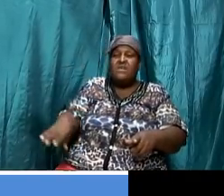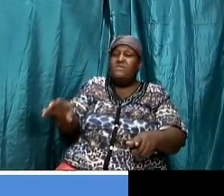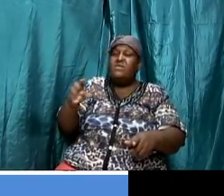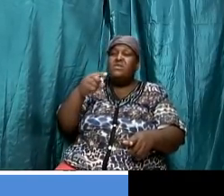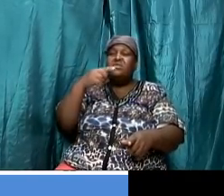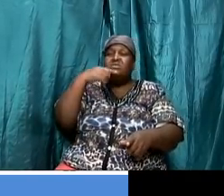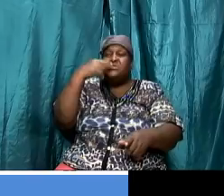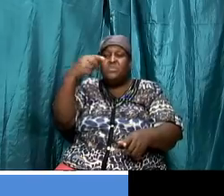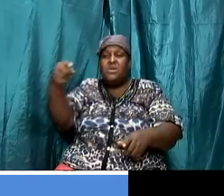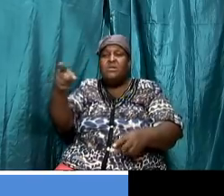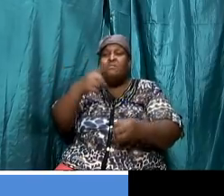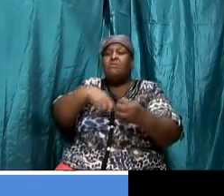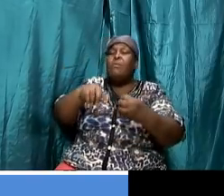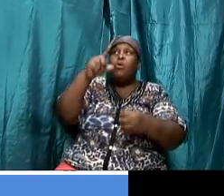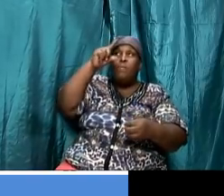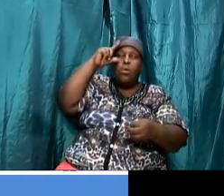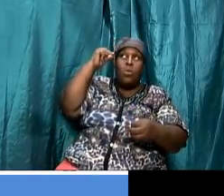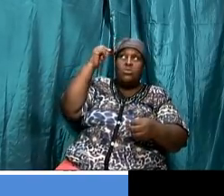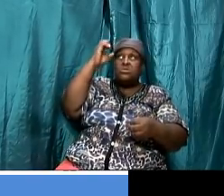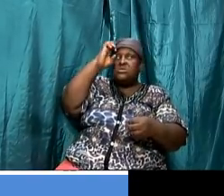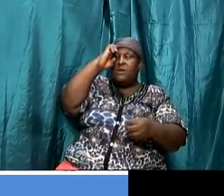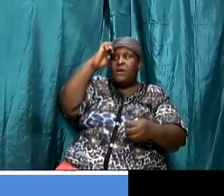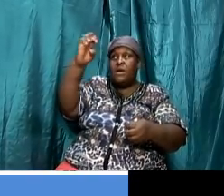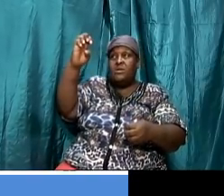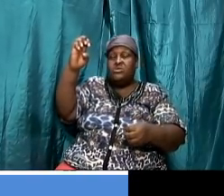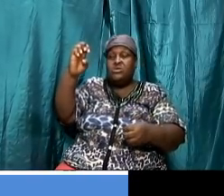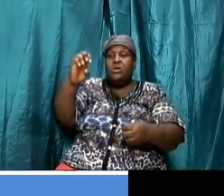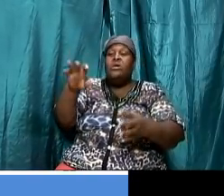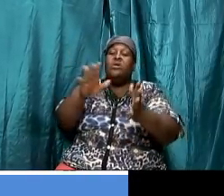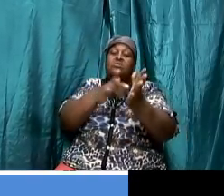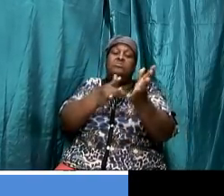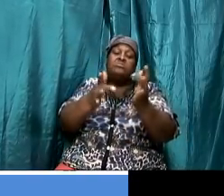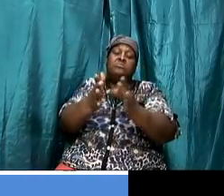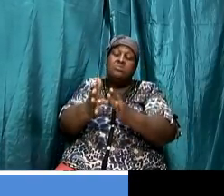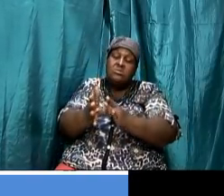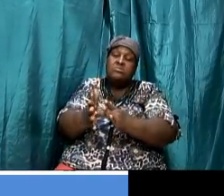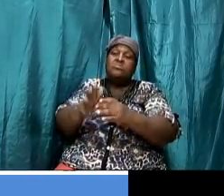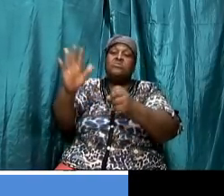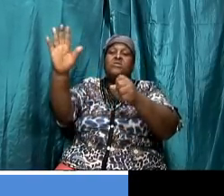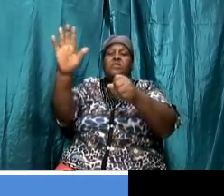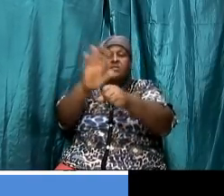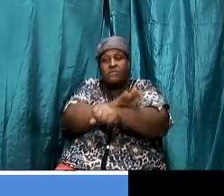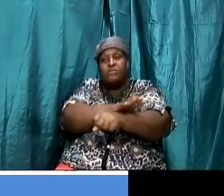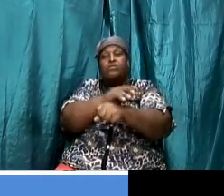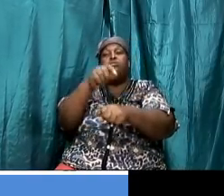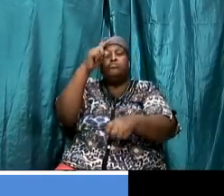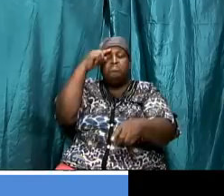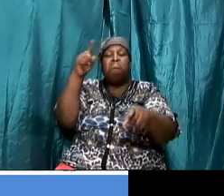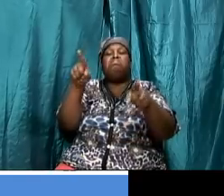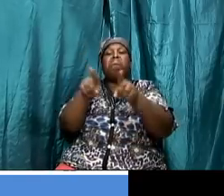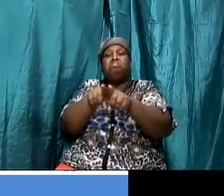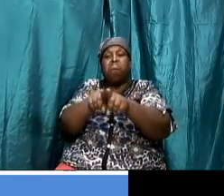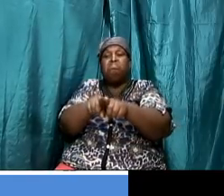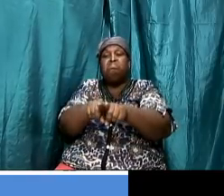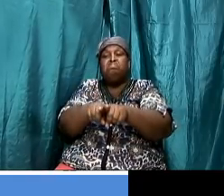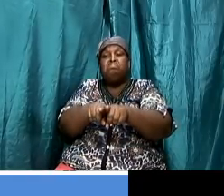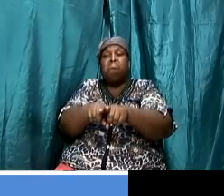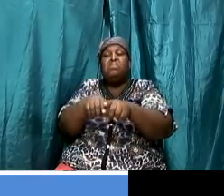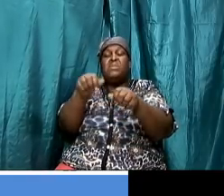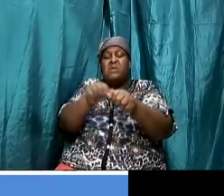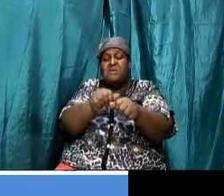jesus is the summation of the full covenant we want to hear what everything that was pointed to him is about